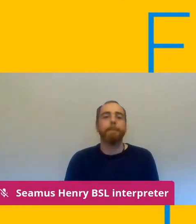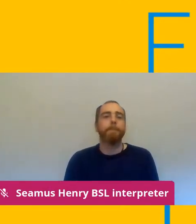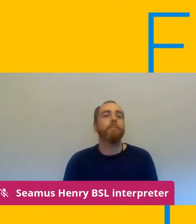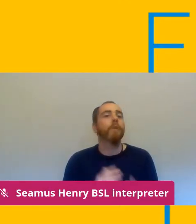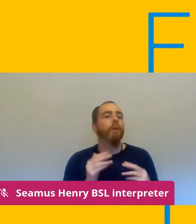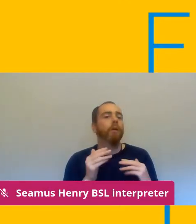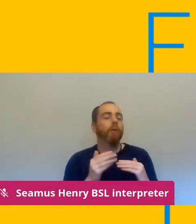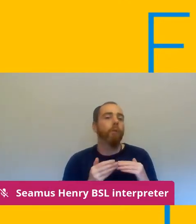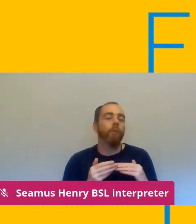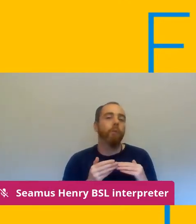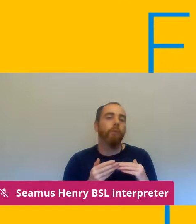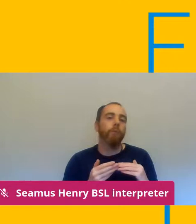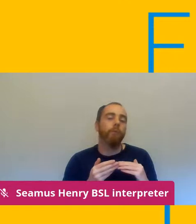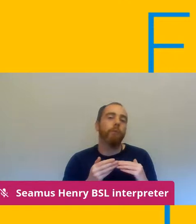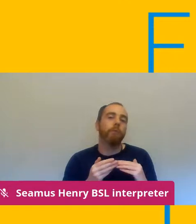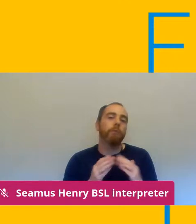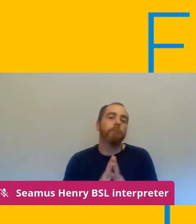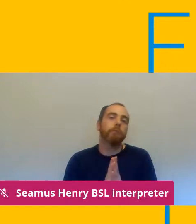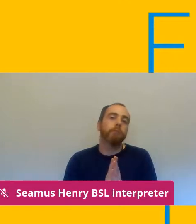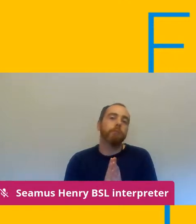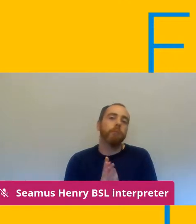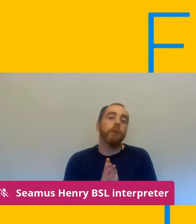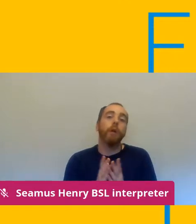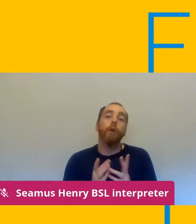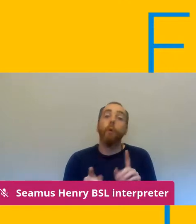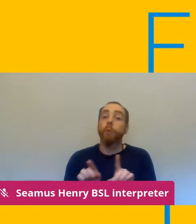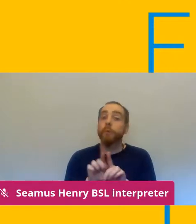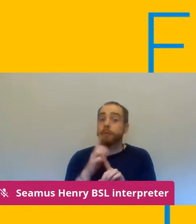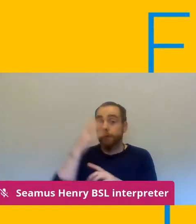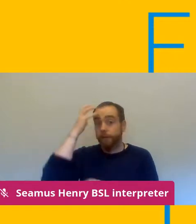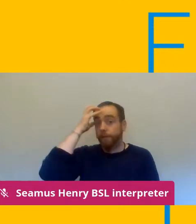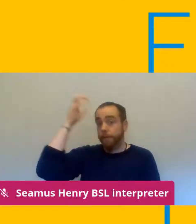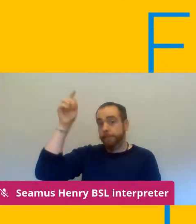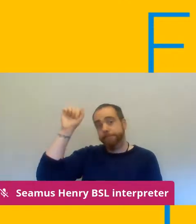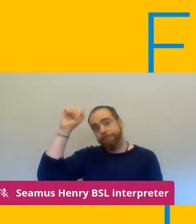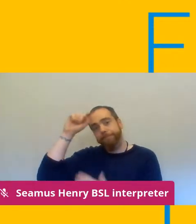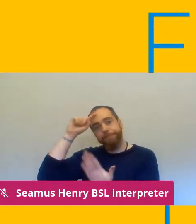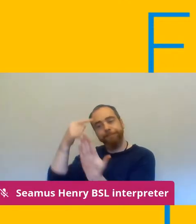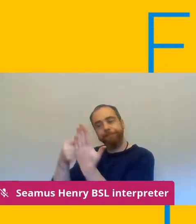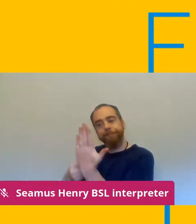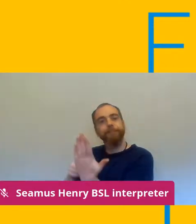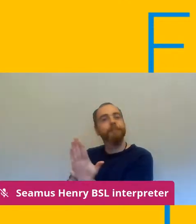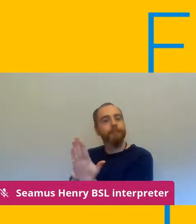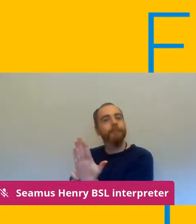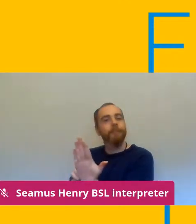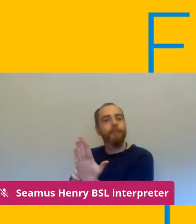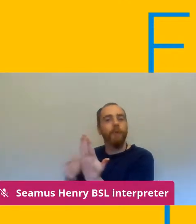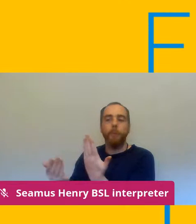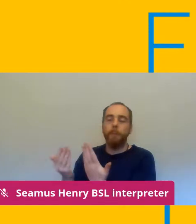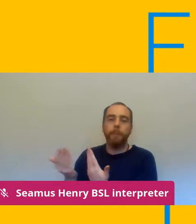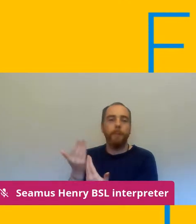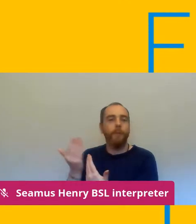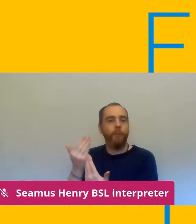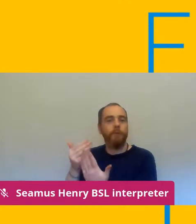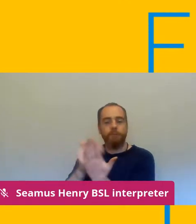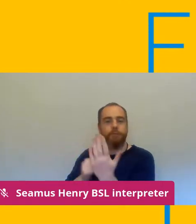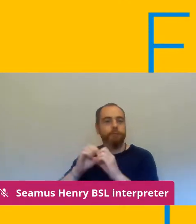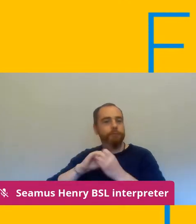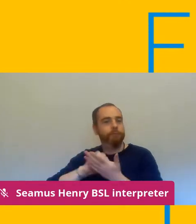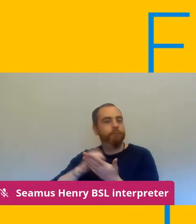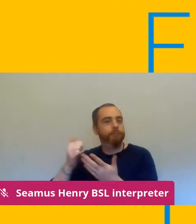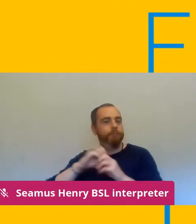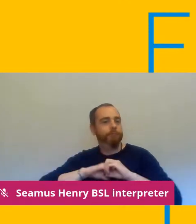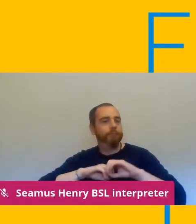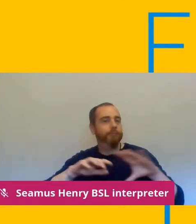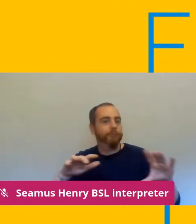so the government has also issued additional guidance so we've got guidance from the dfe and it